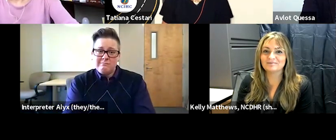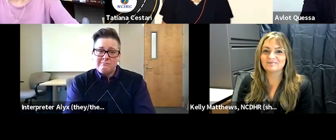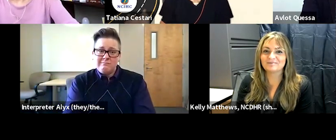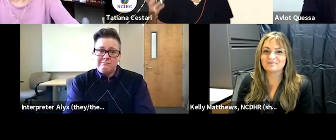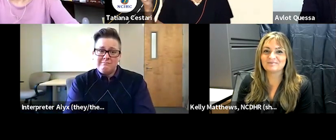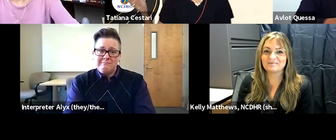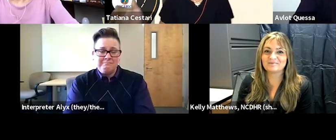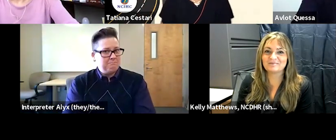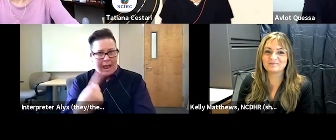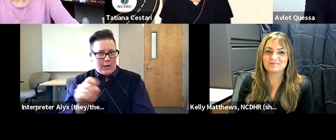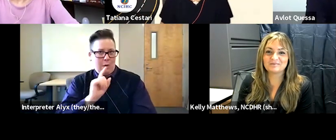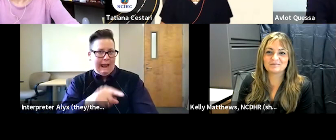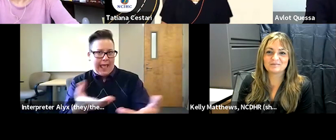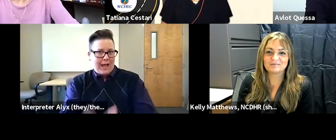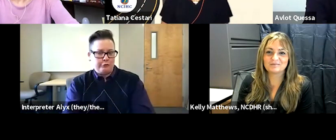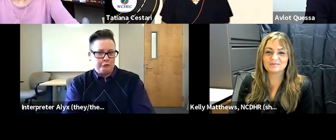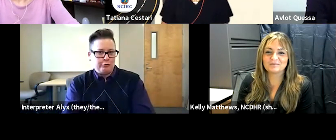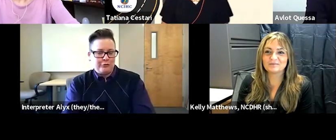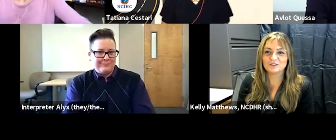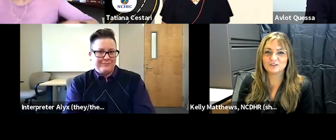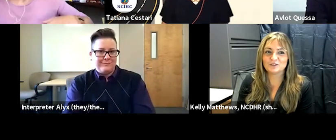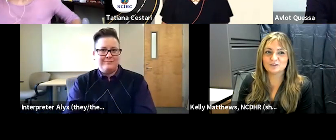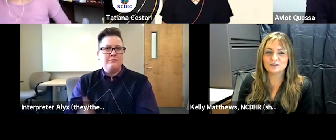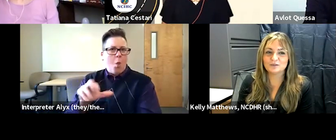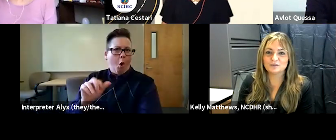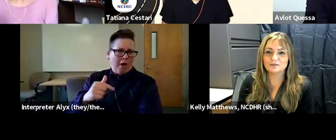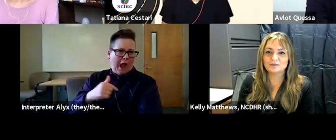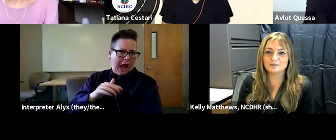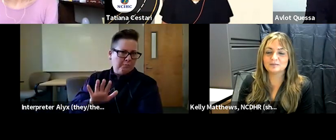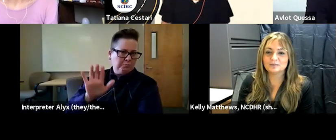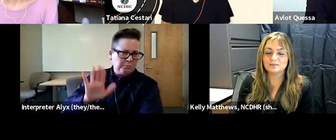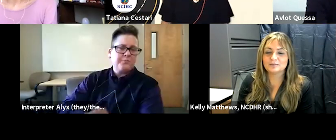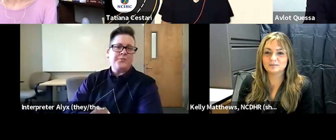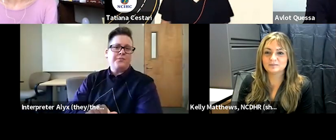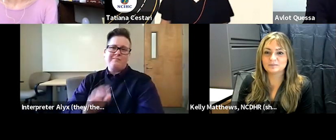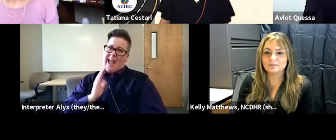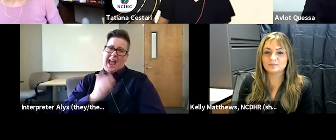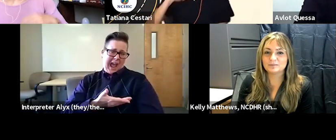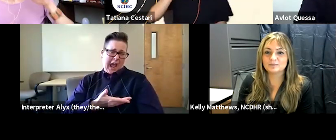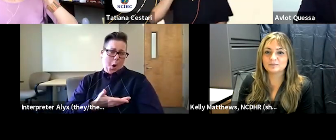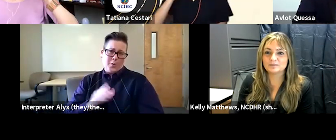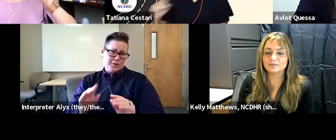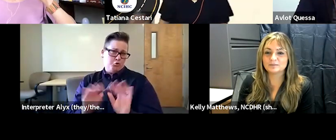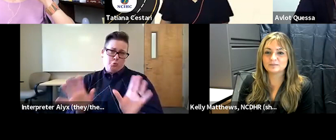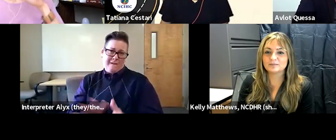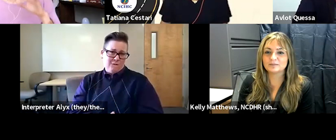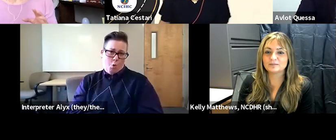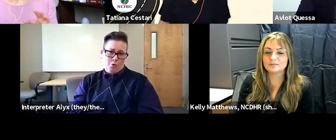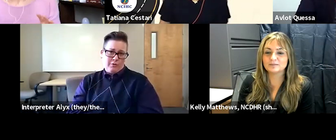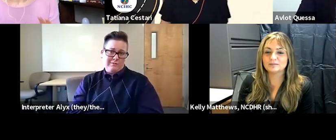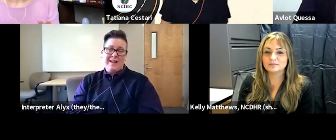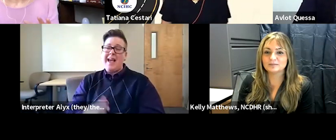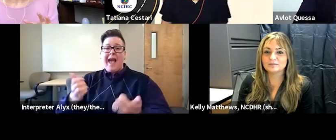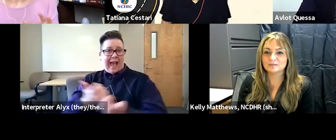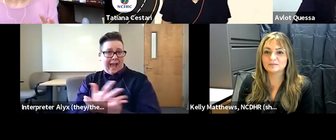and anyone can can answer i'll jump in um ours is pretty straightforward it's really credit everything